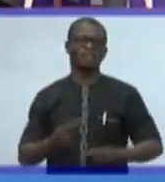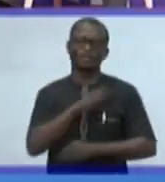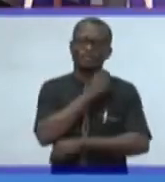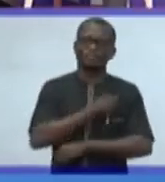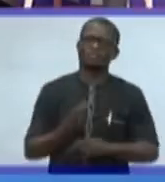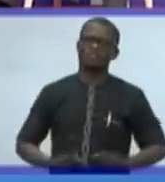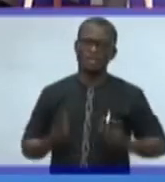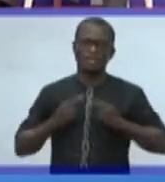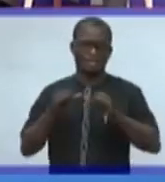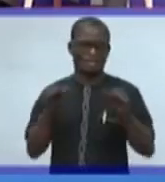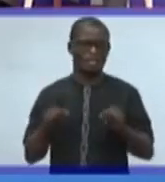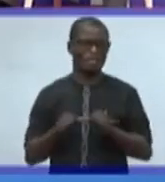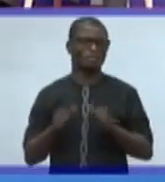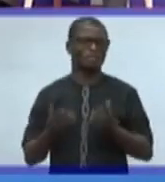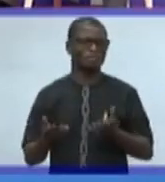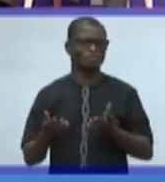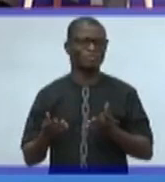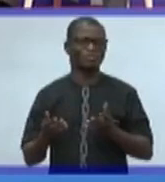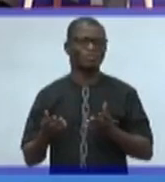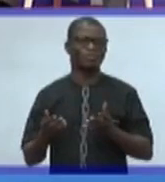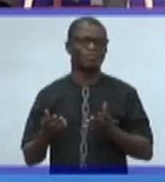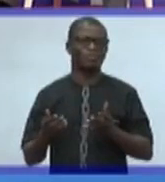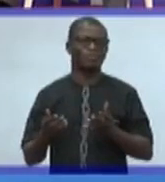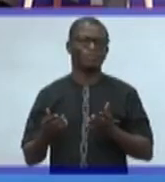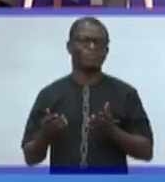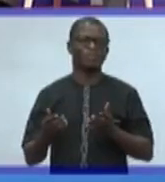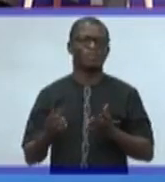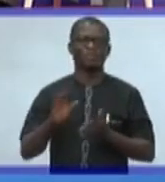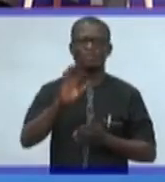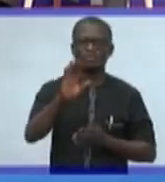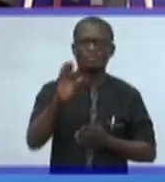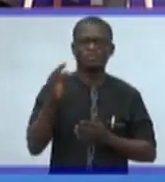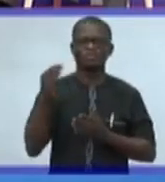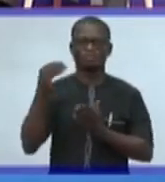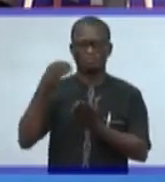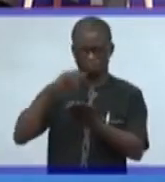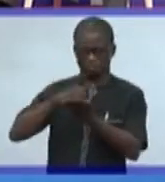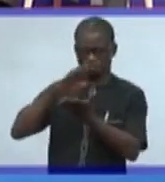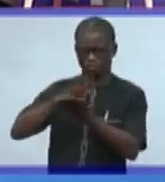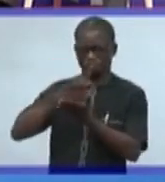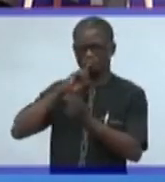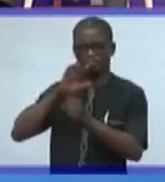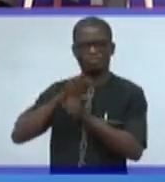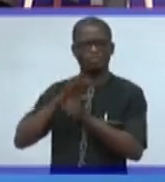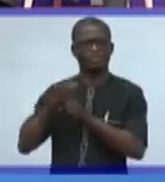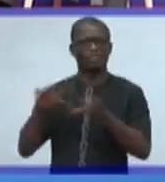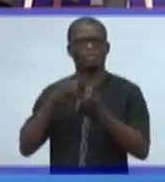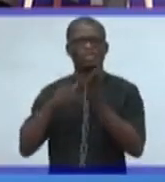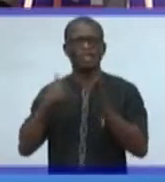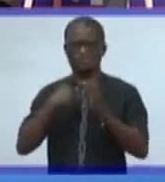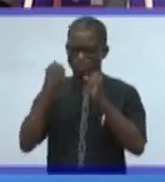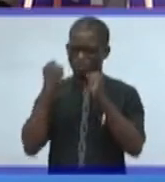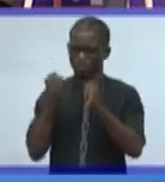Does your mandate have a strong plan on